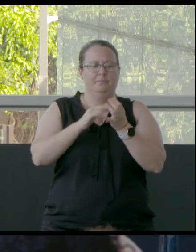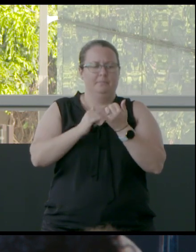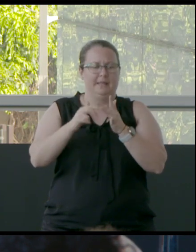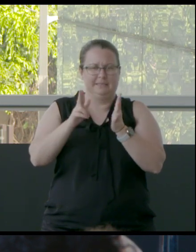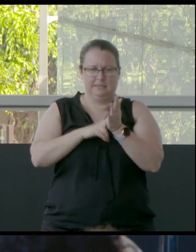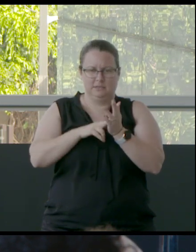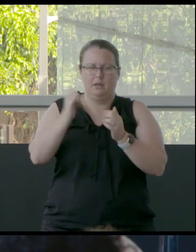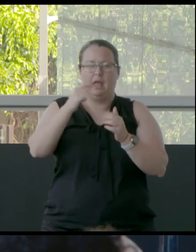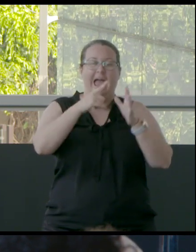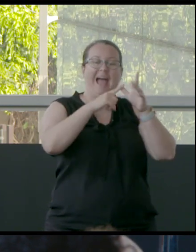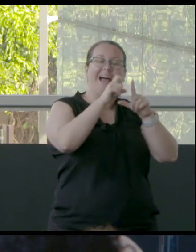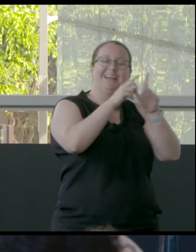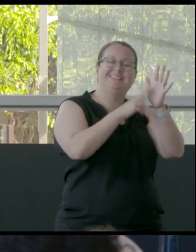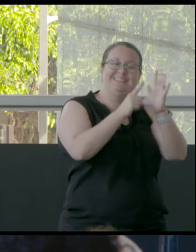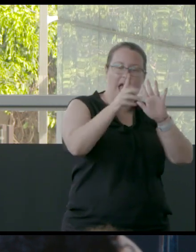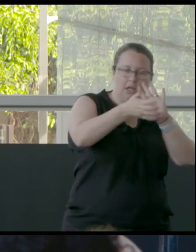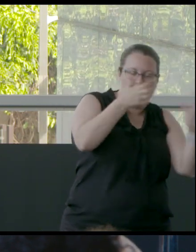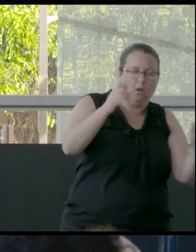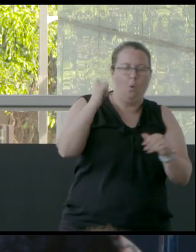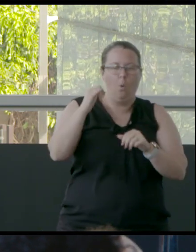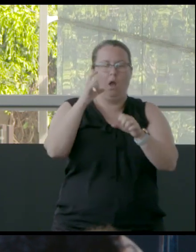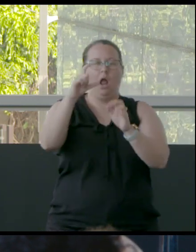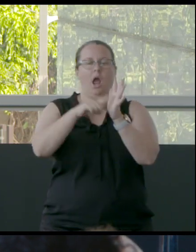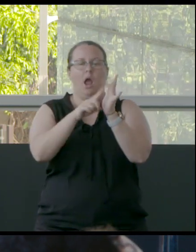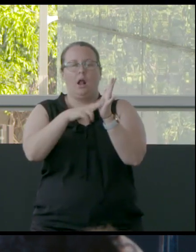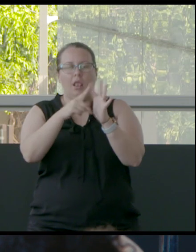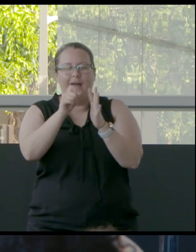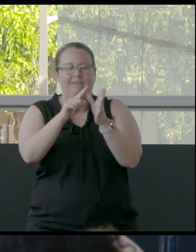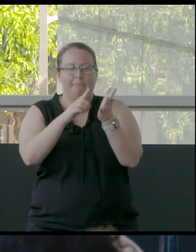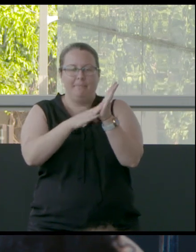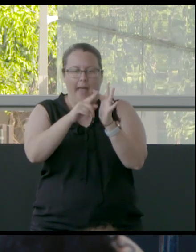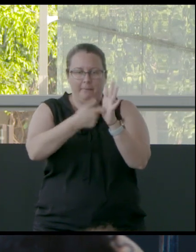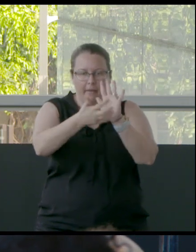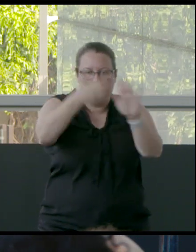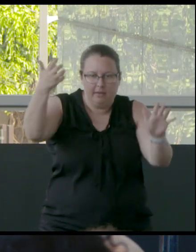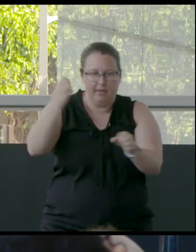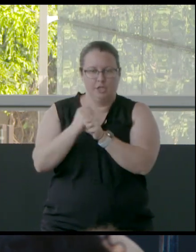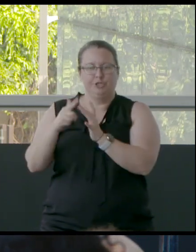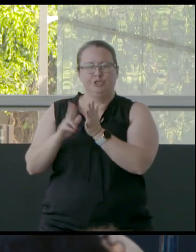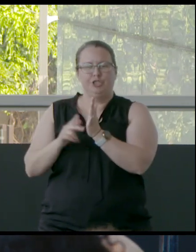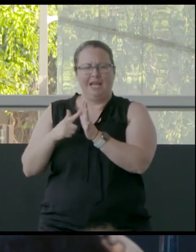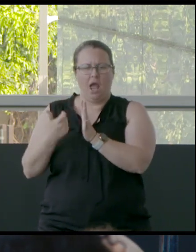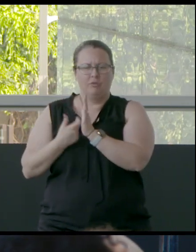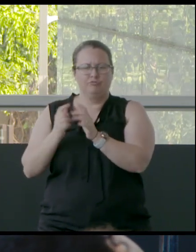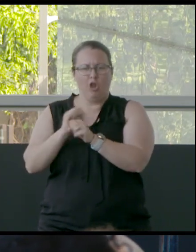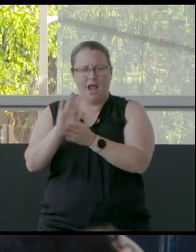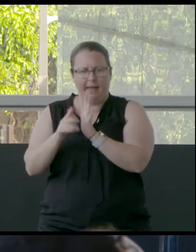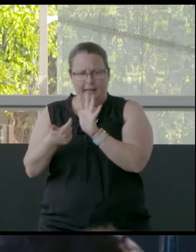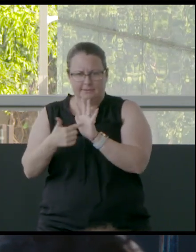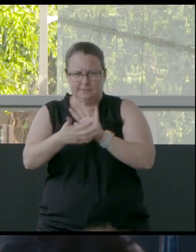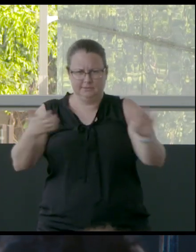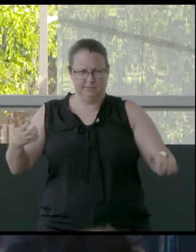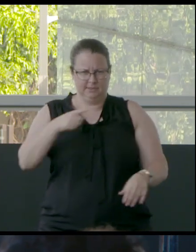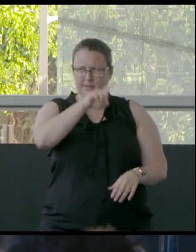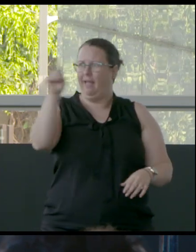Adani or Gina Reinhart or Clive Palmer, given away. Why don't we have rights as people, all of us, and